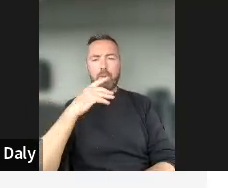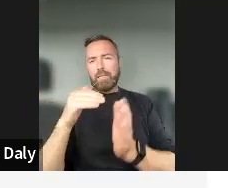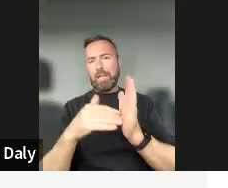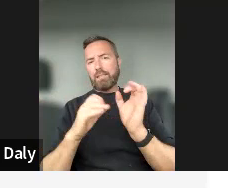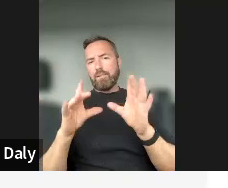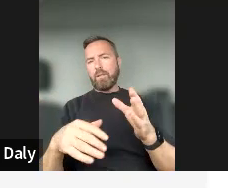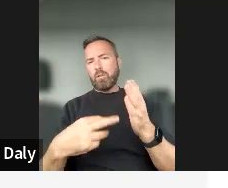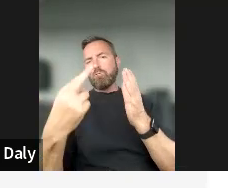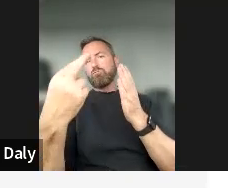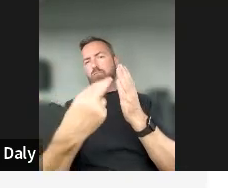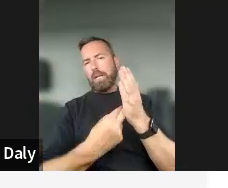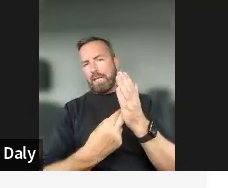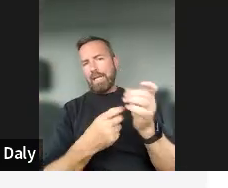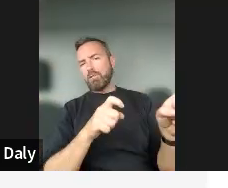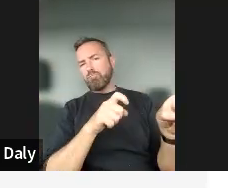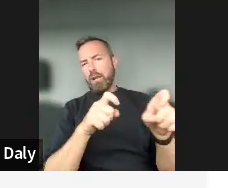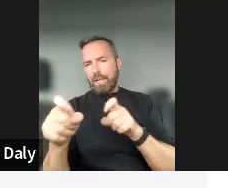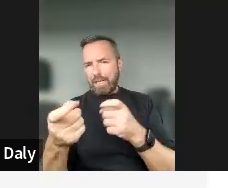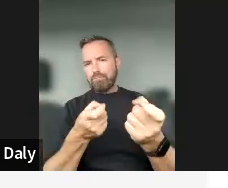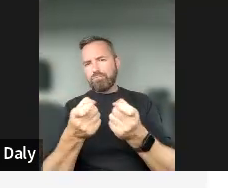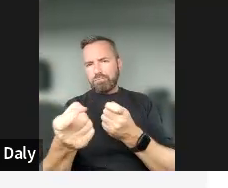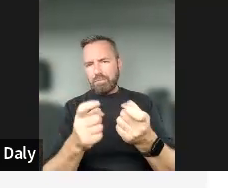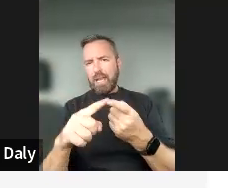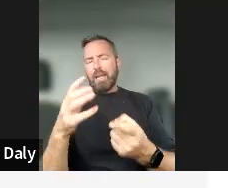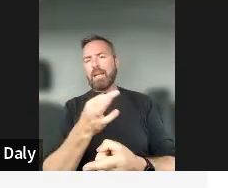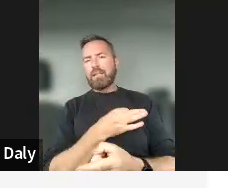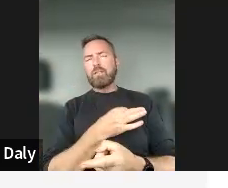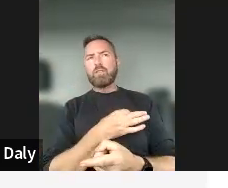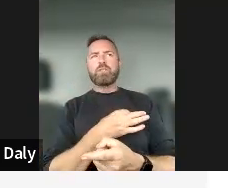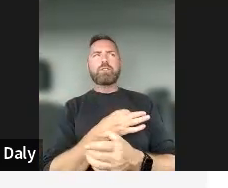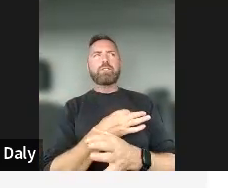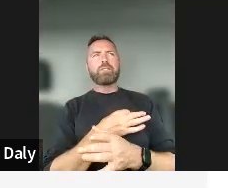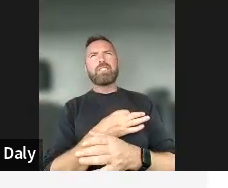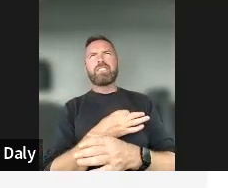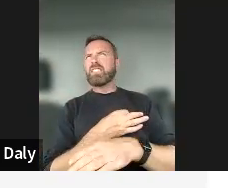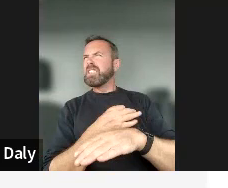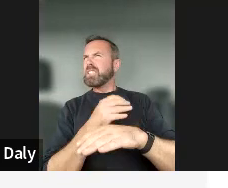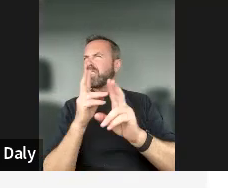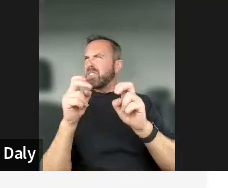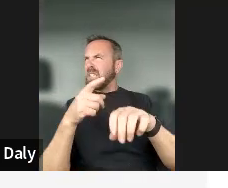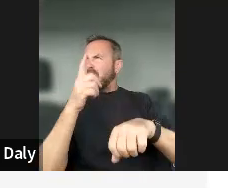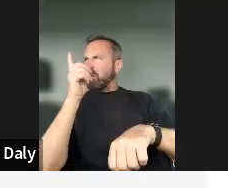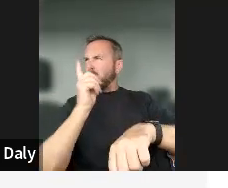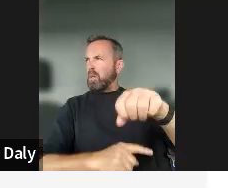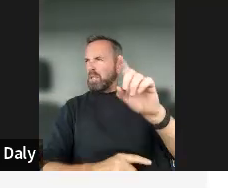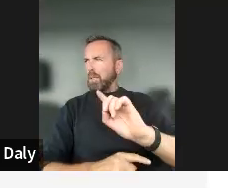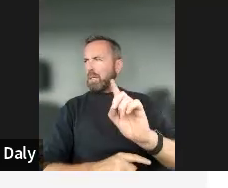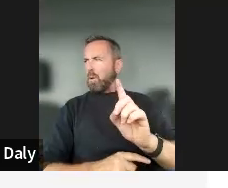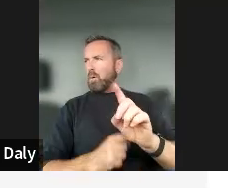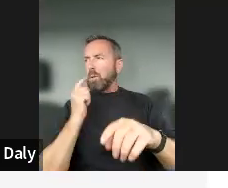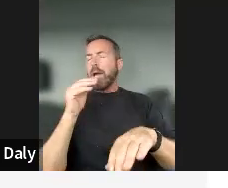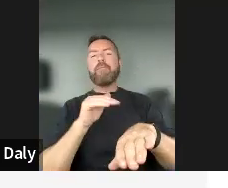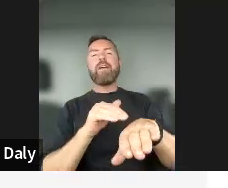good, you know, I don't want to say good punishment, but, uh, you know, effective punishments for those who, who,